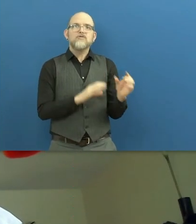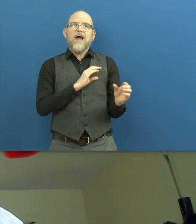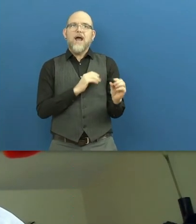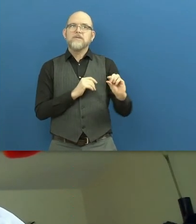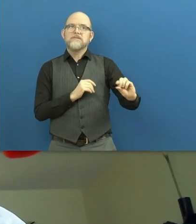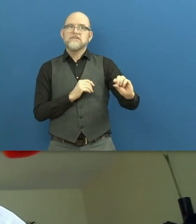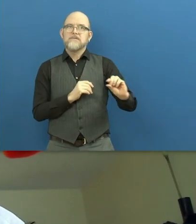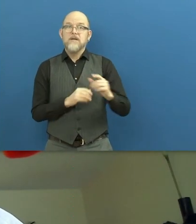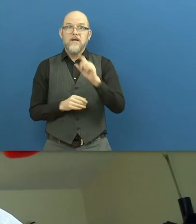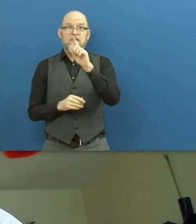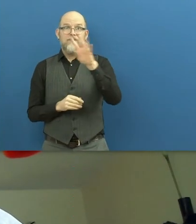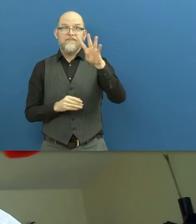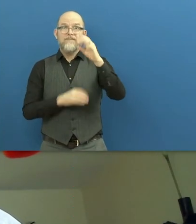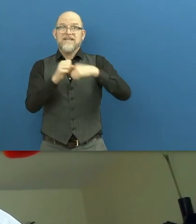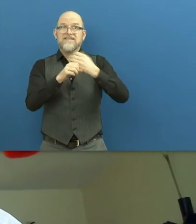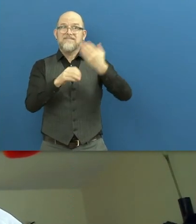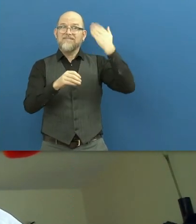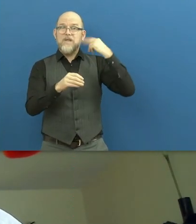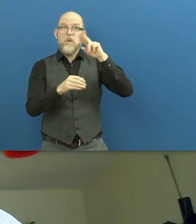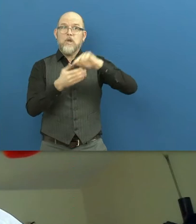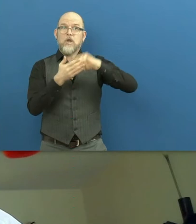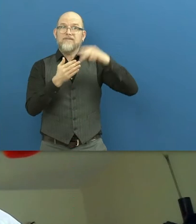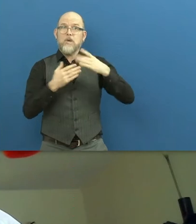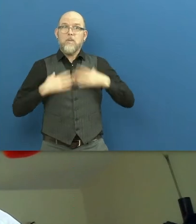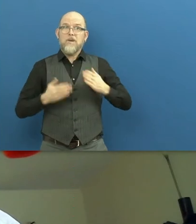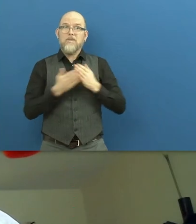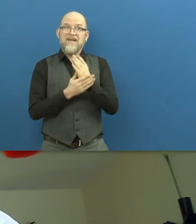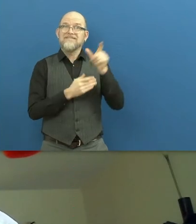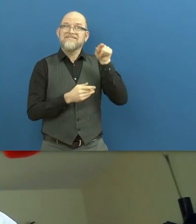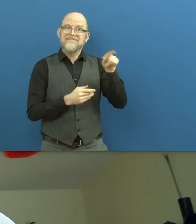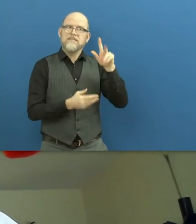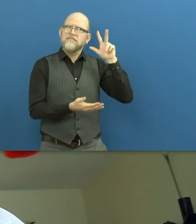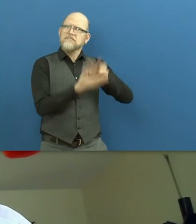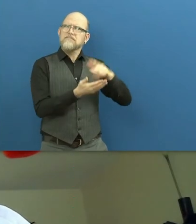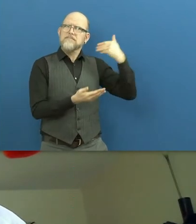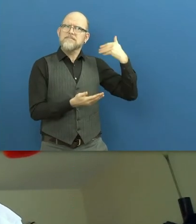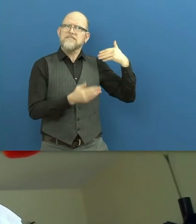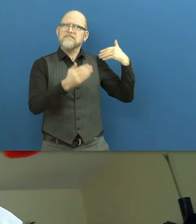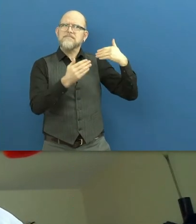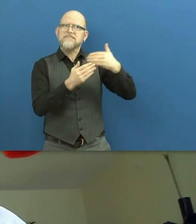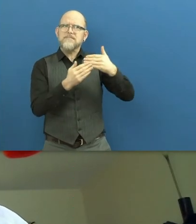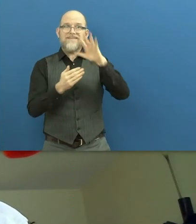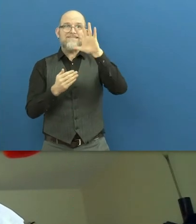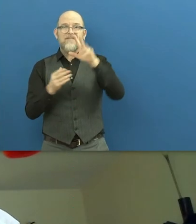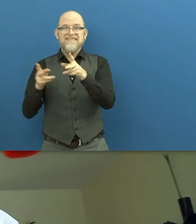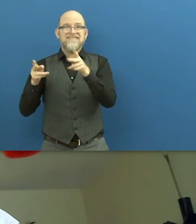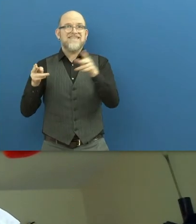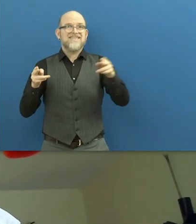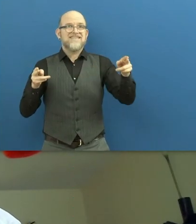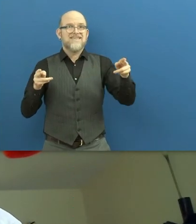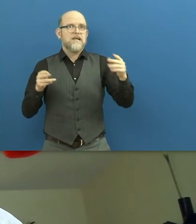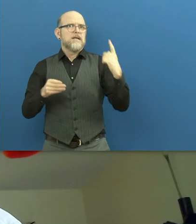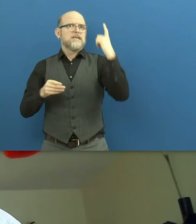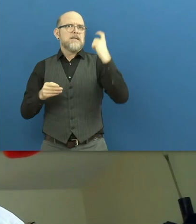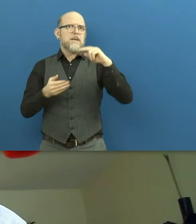14 years since the UN Convention on the Rights of Persons with Disabilities was adopted, and five since the